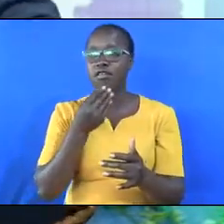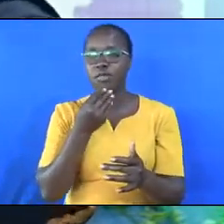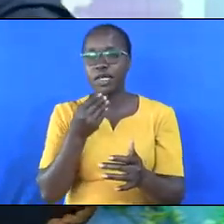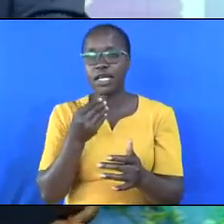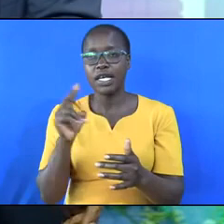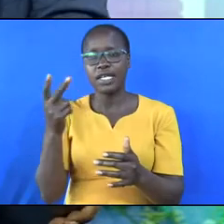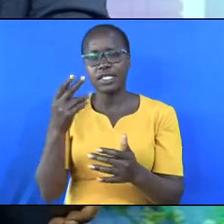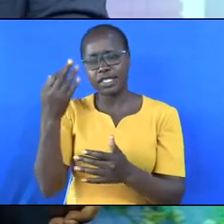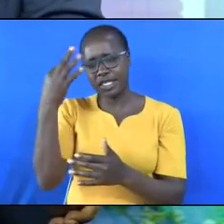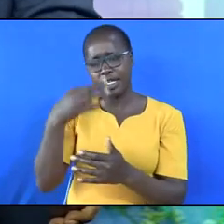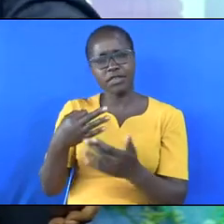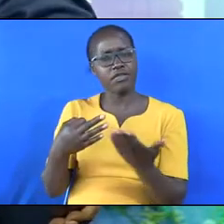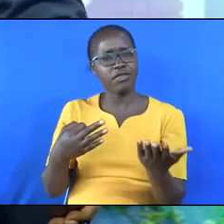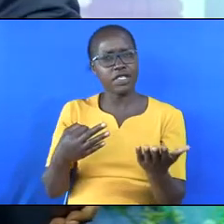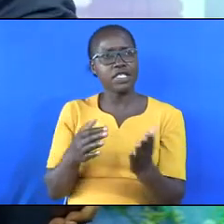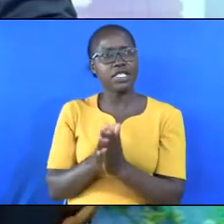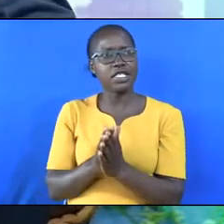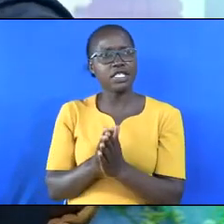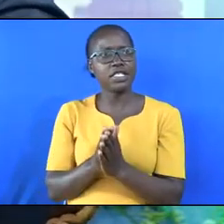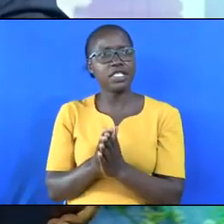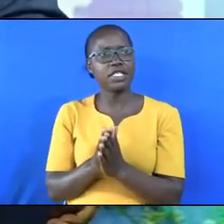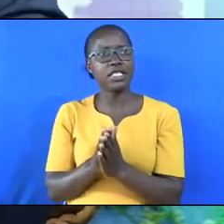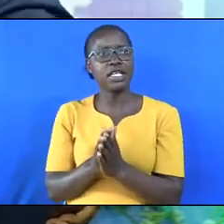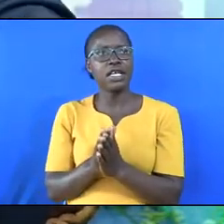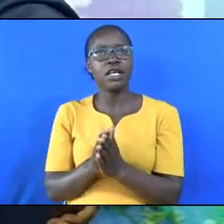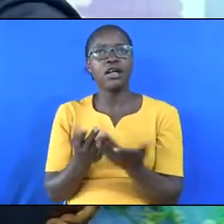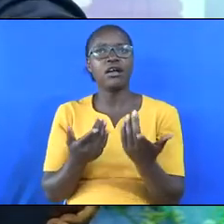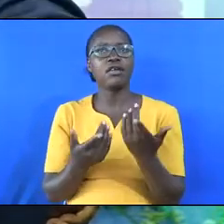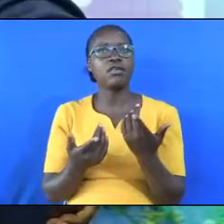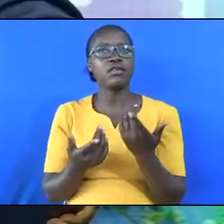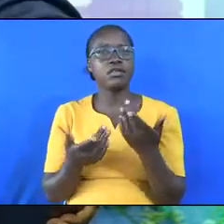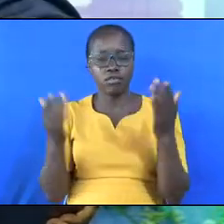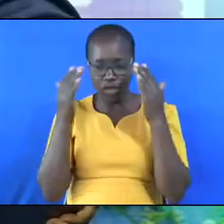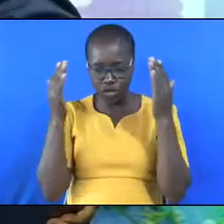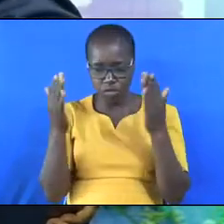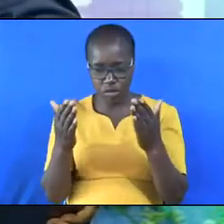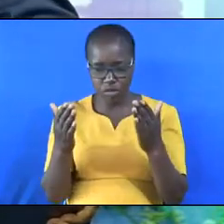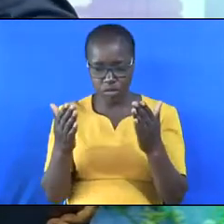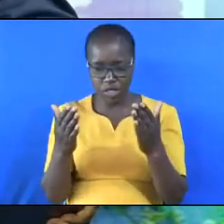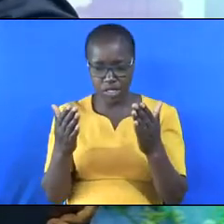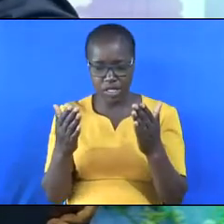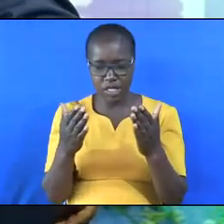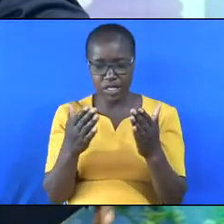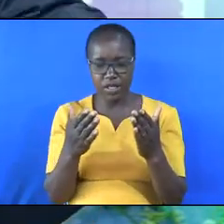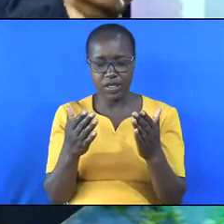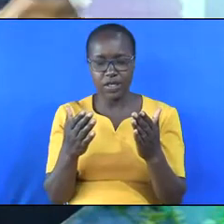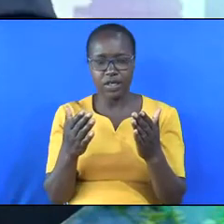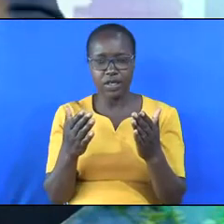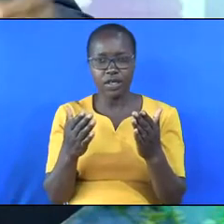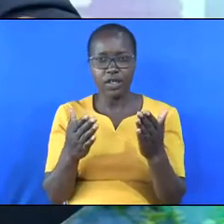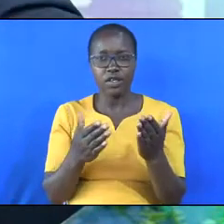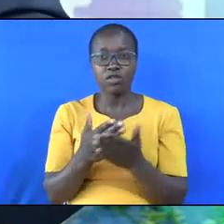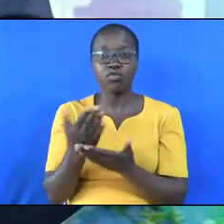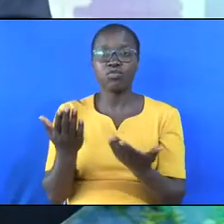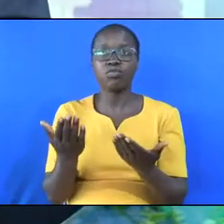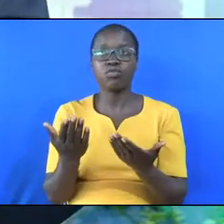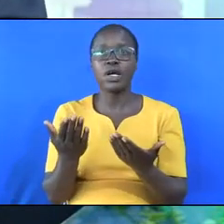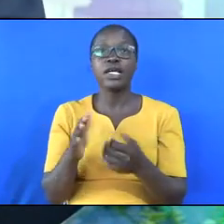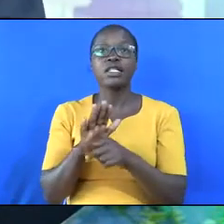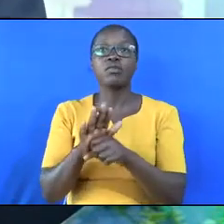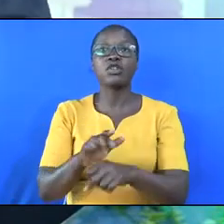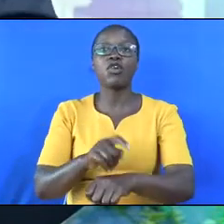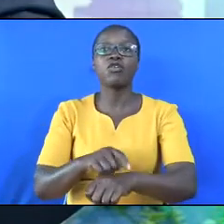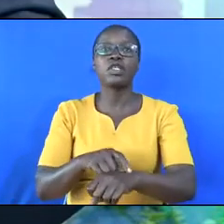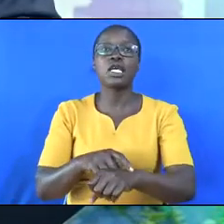second lesson is that under no circumstances should we compromise our Christian commitment and principle, though the pressure of the moment